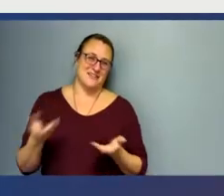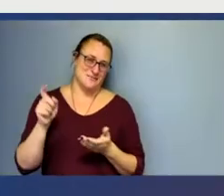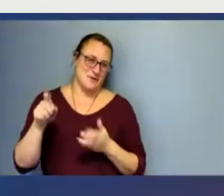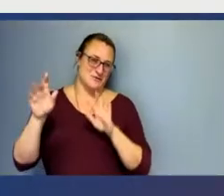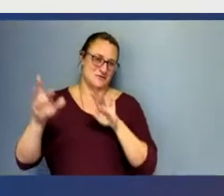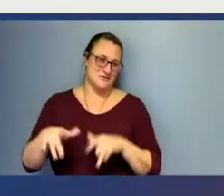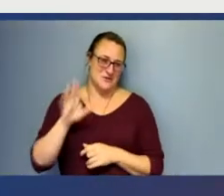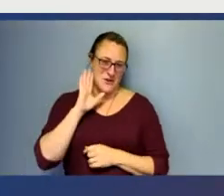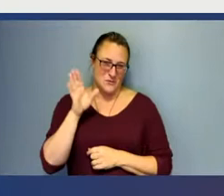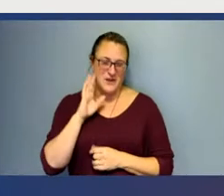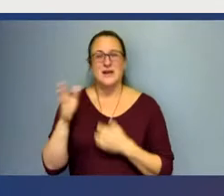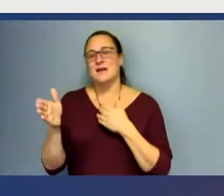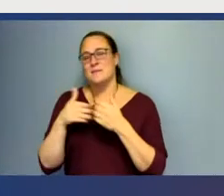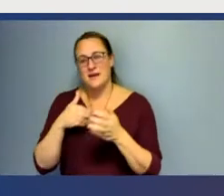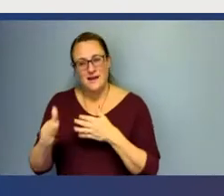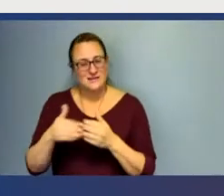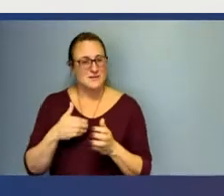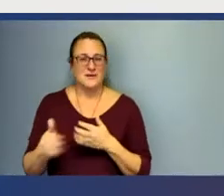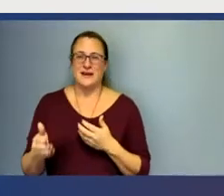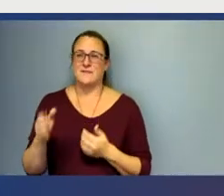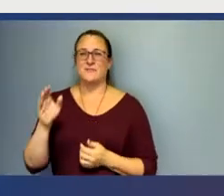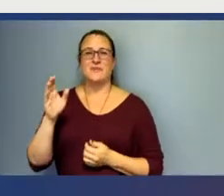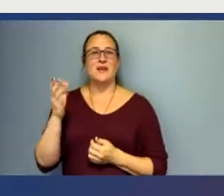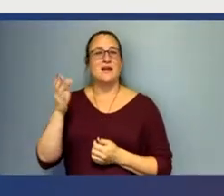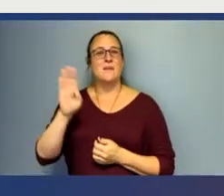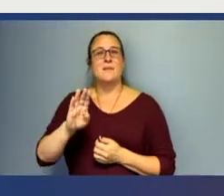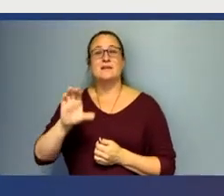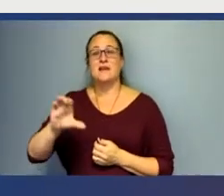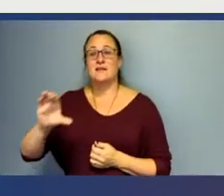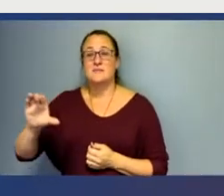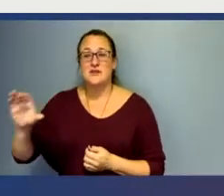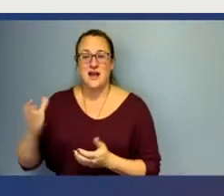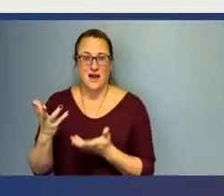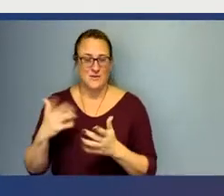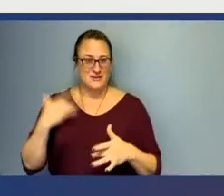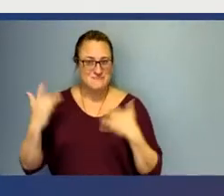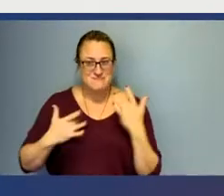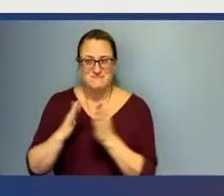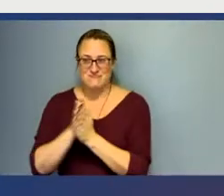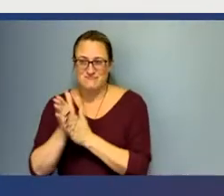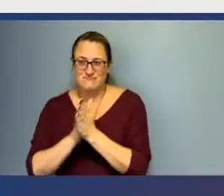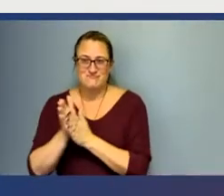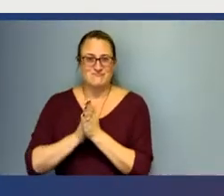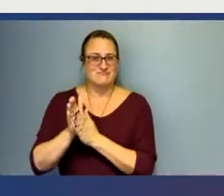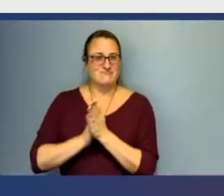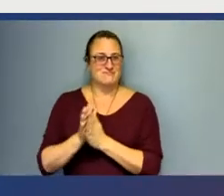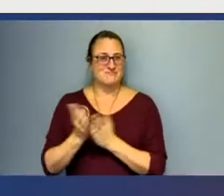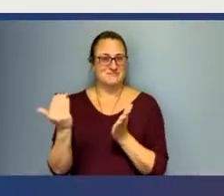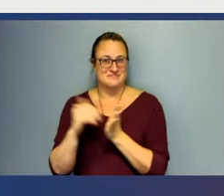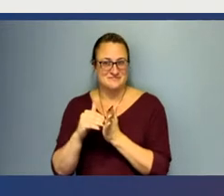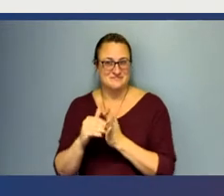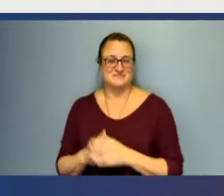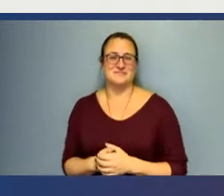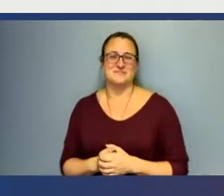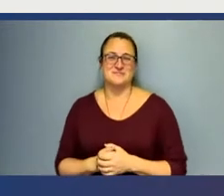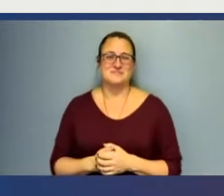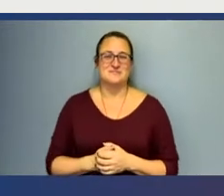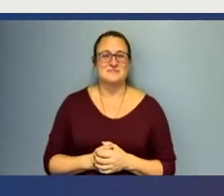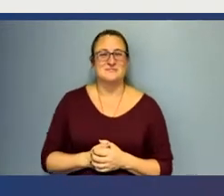and rejuvenation around Bucks County Community College. And I will tell you that